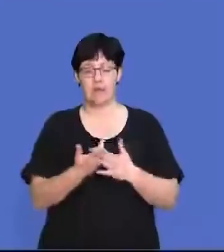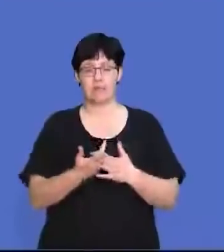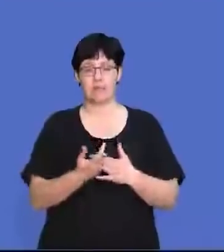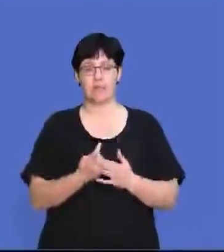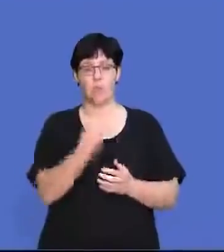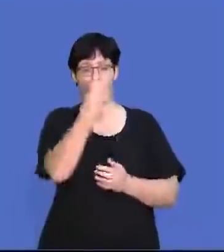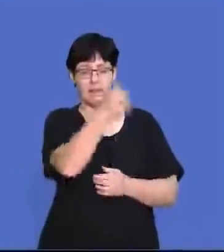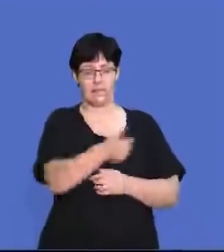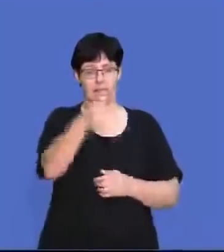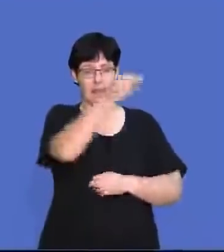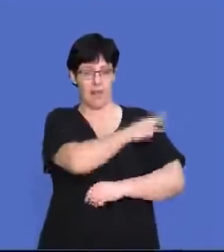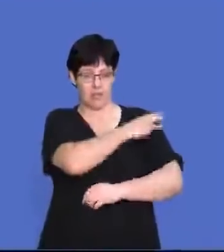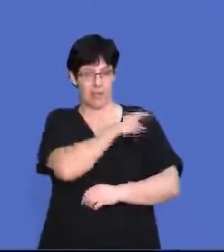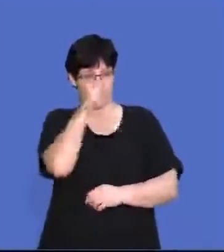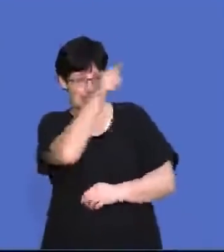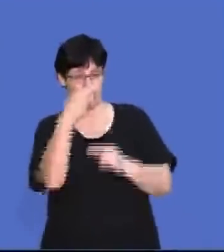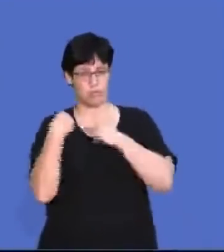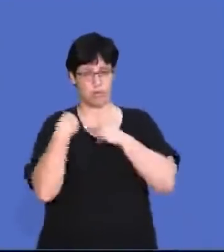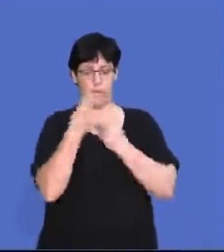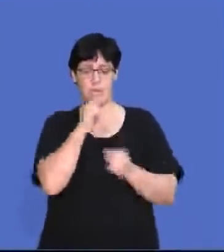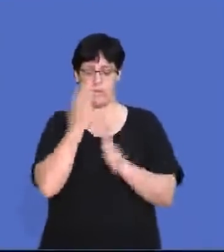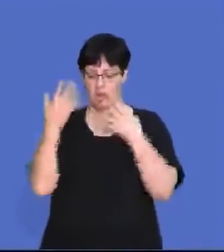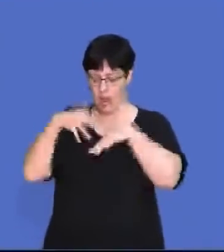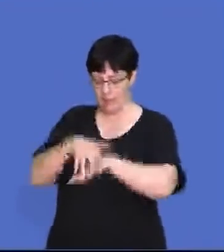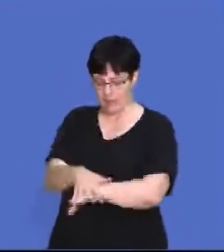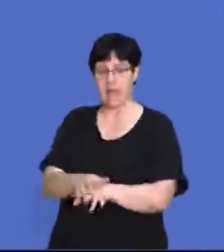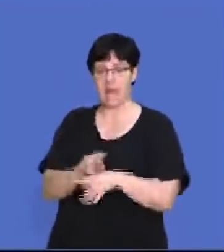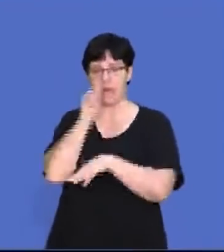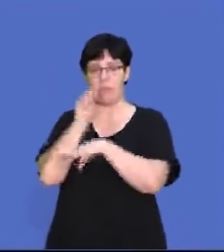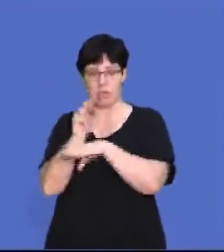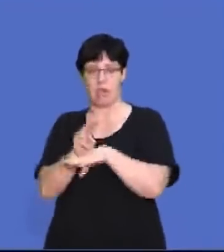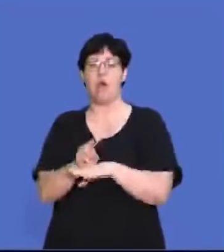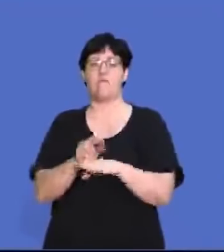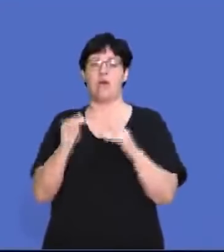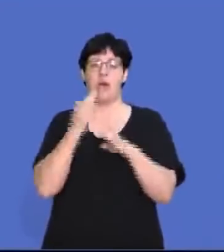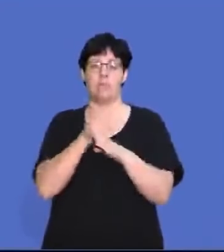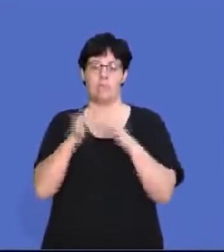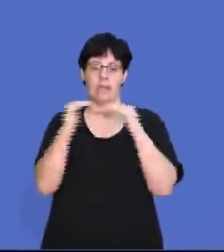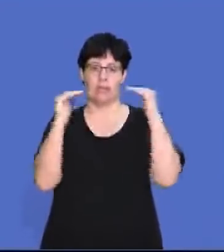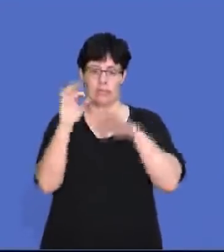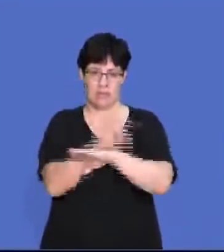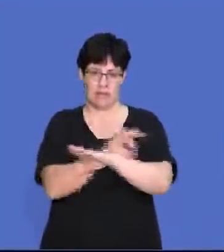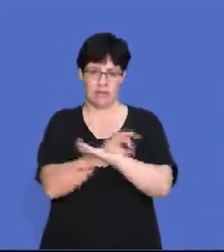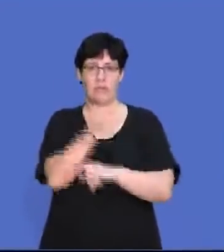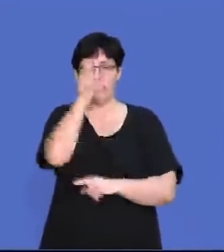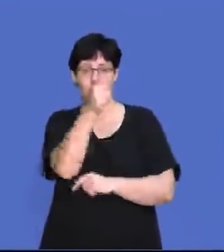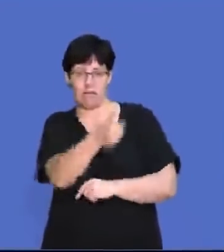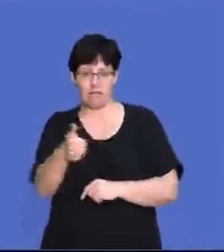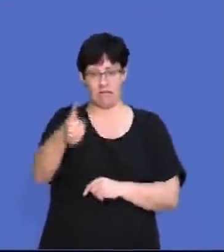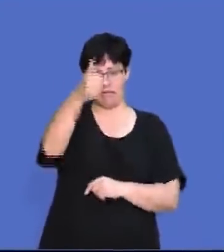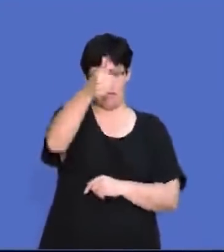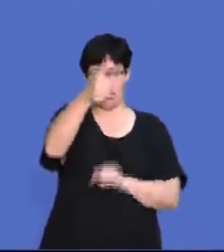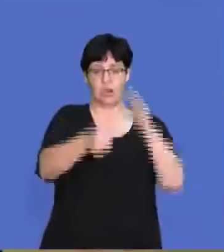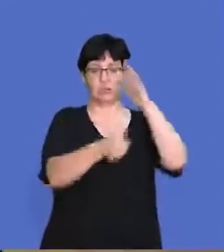You have to assign one or more senior managers to ensure the implementation and monitoring of the employment equity plan. So there has to be